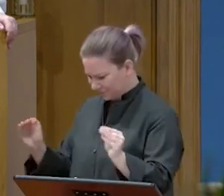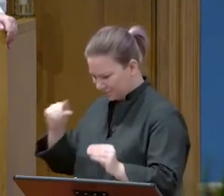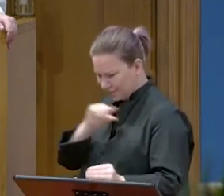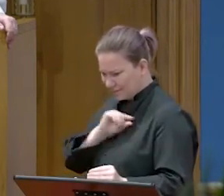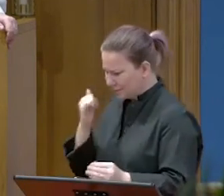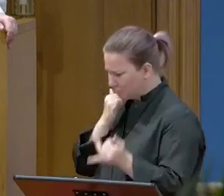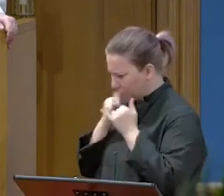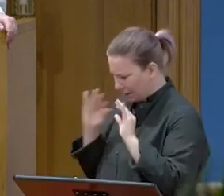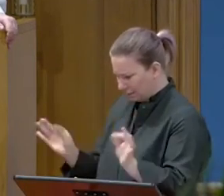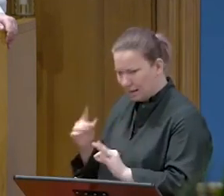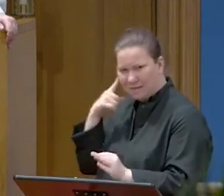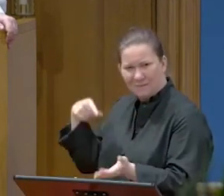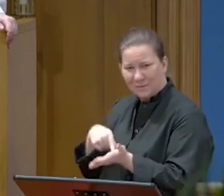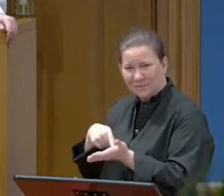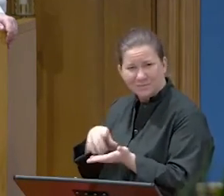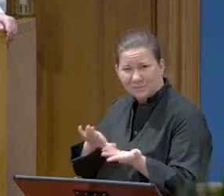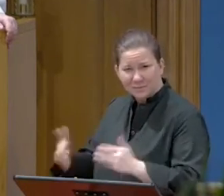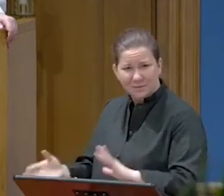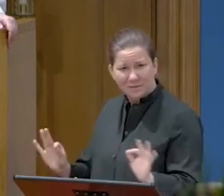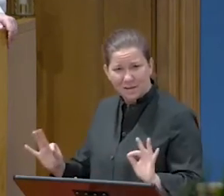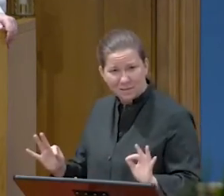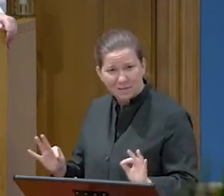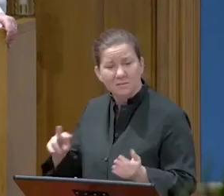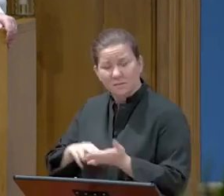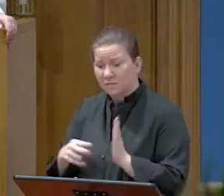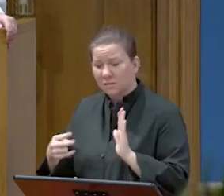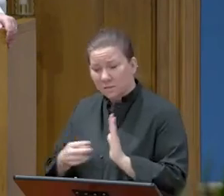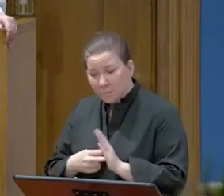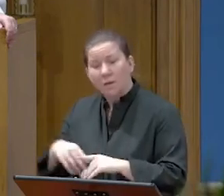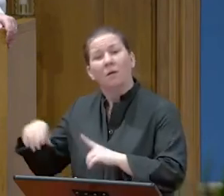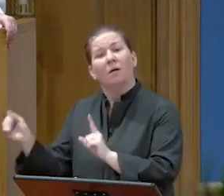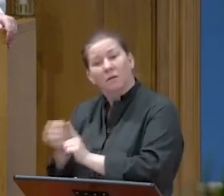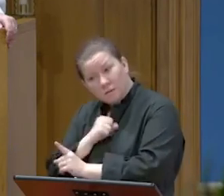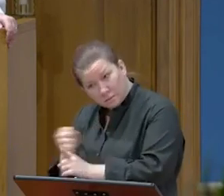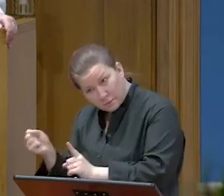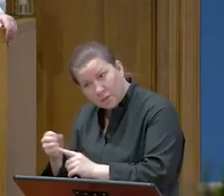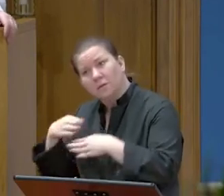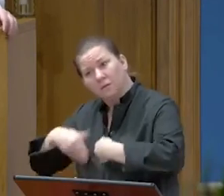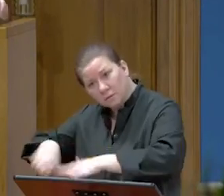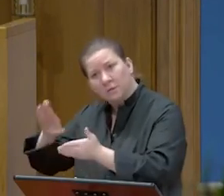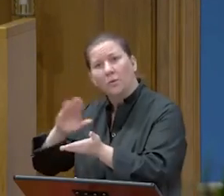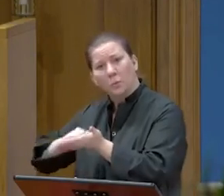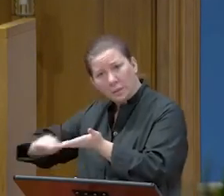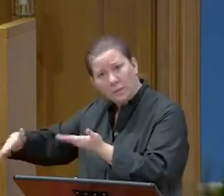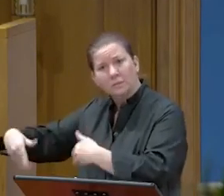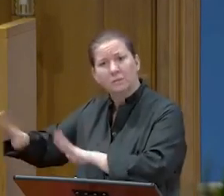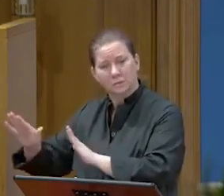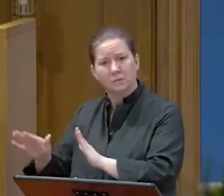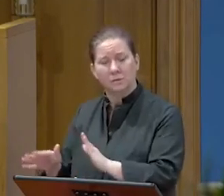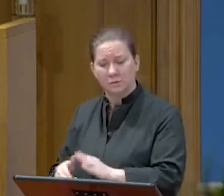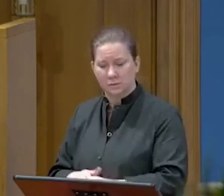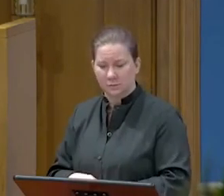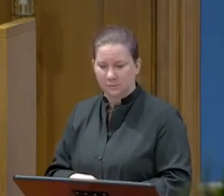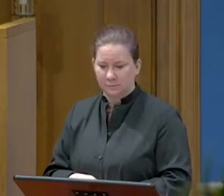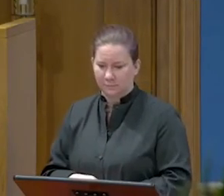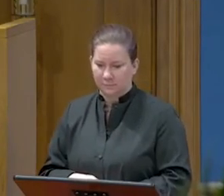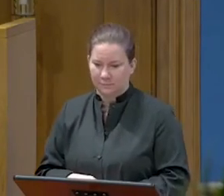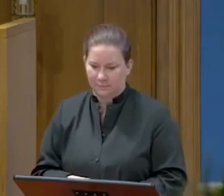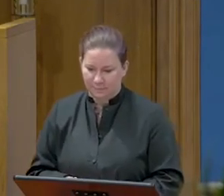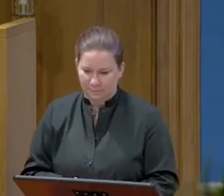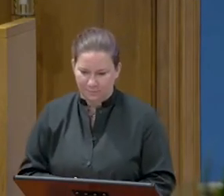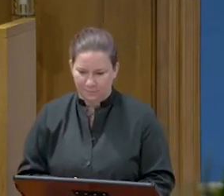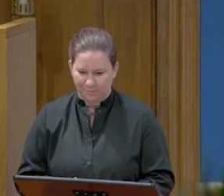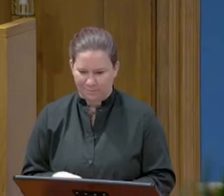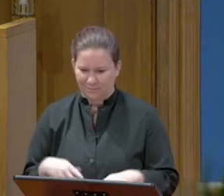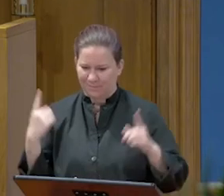for the sentence of death. I will therefore have him flogged and then release him. But they kept urgently